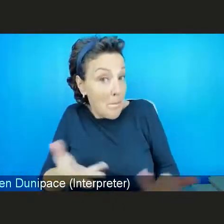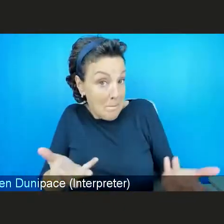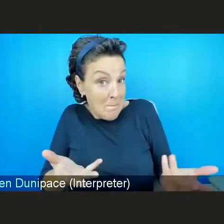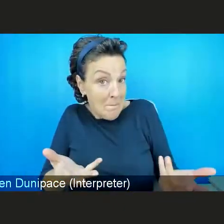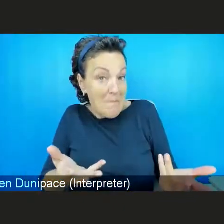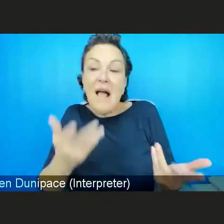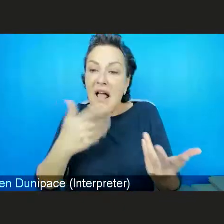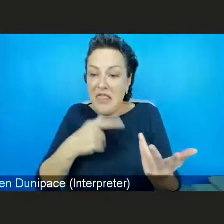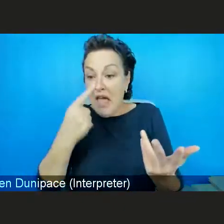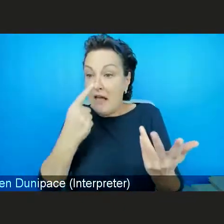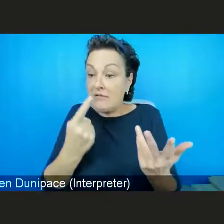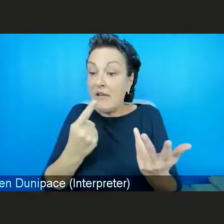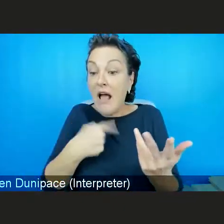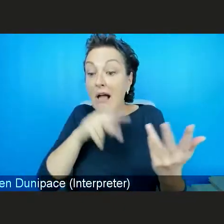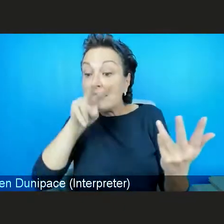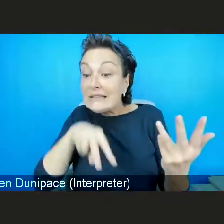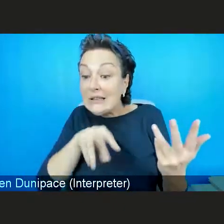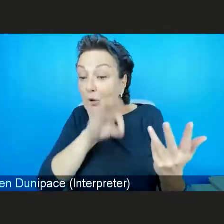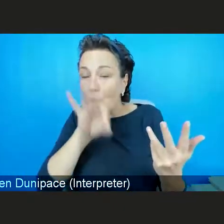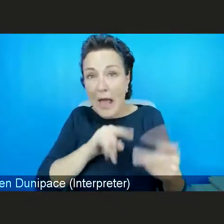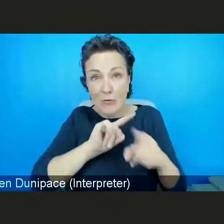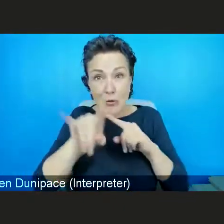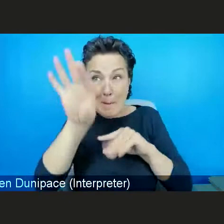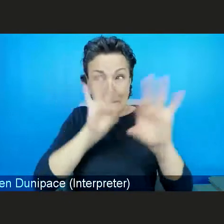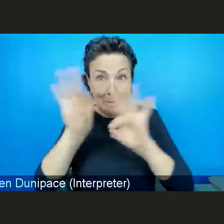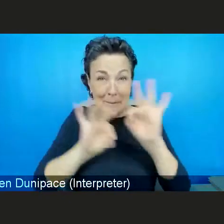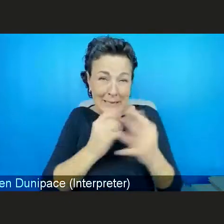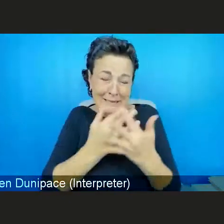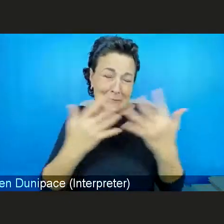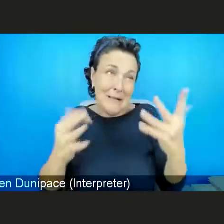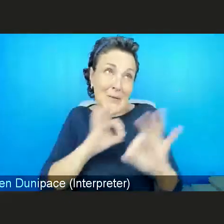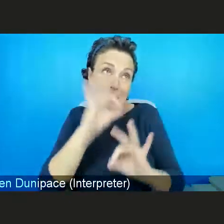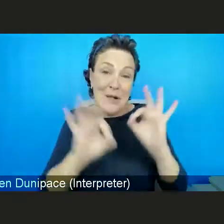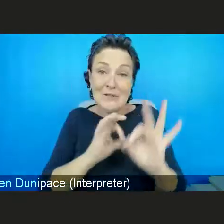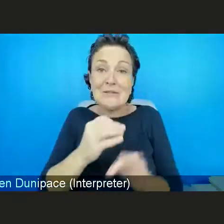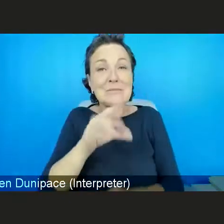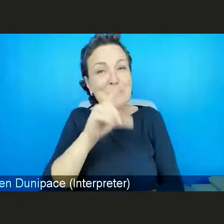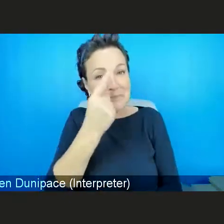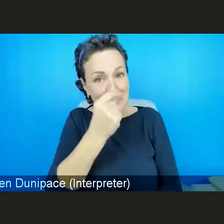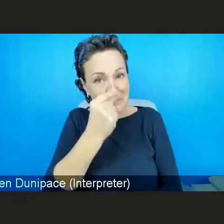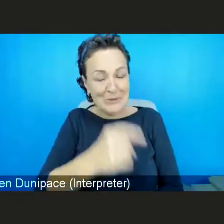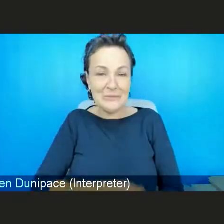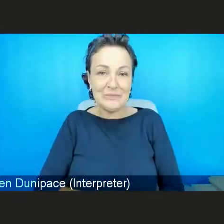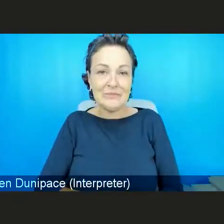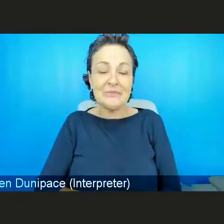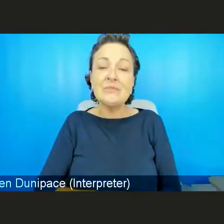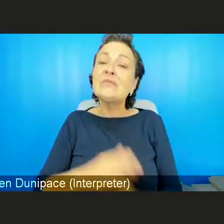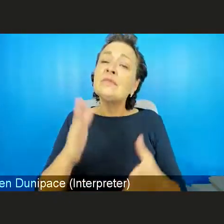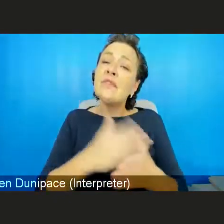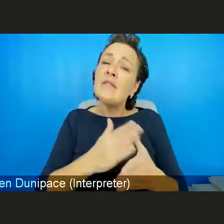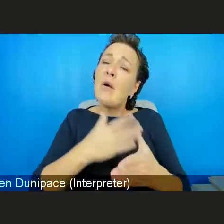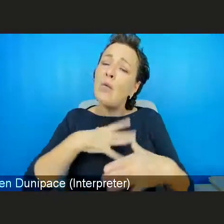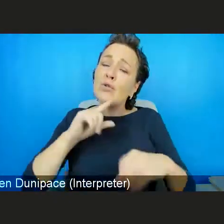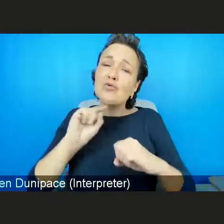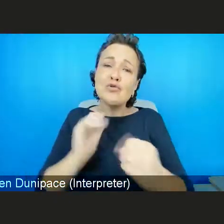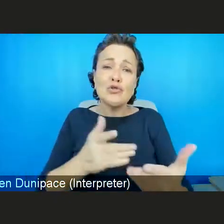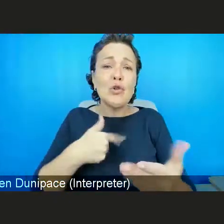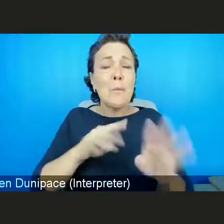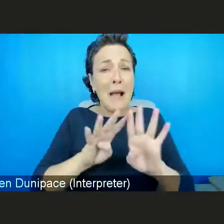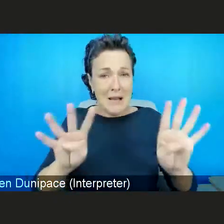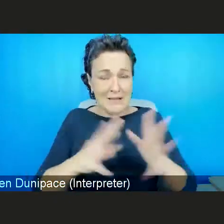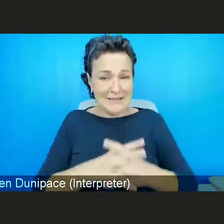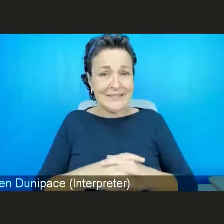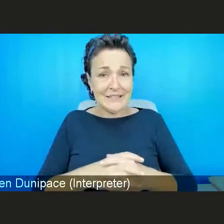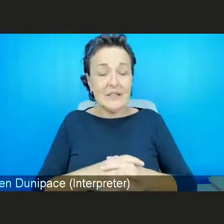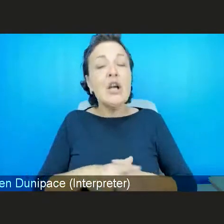questions and I'll try and pick as many as I can. But first of all, I'd like to introduce our panellists. So first of all, want to say that we